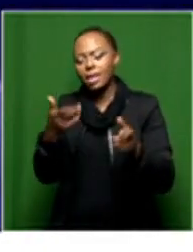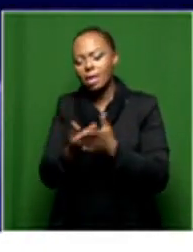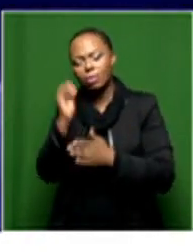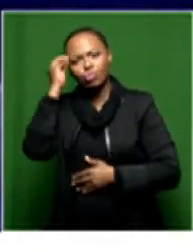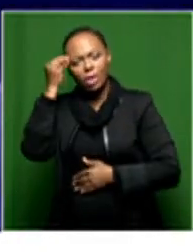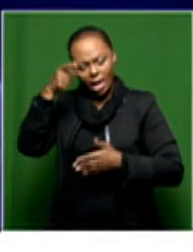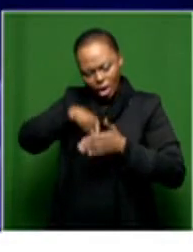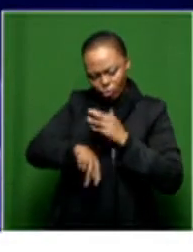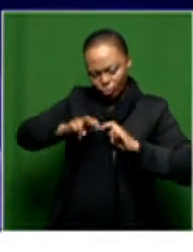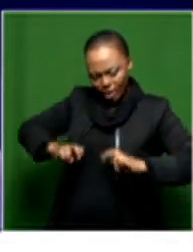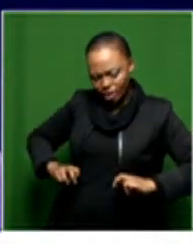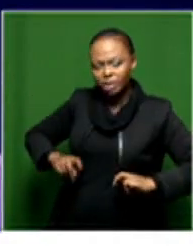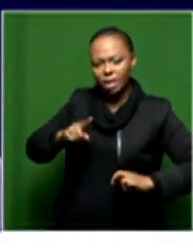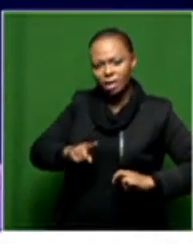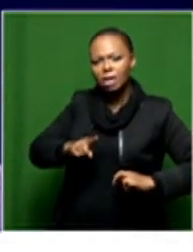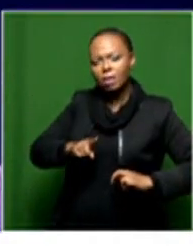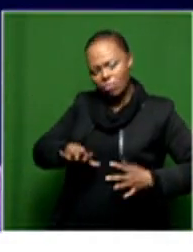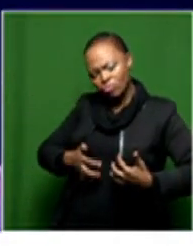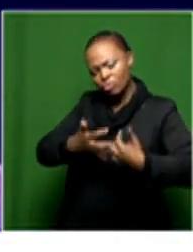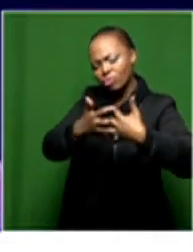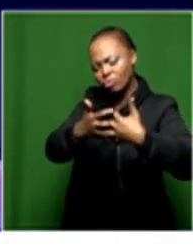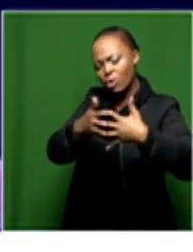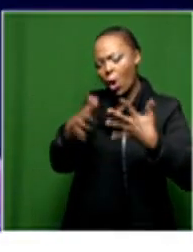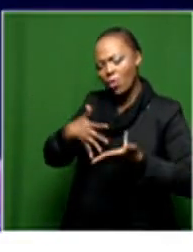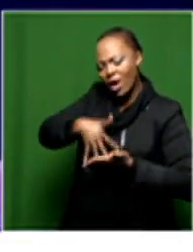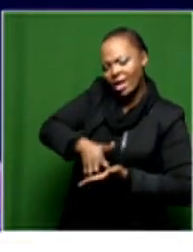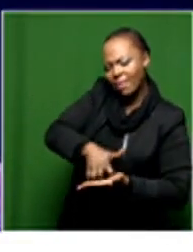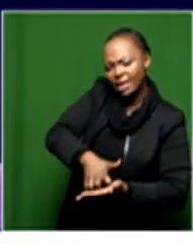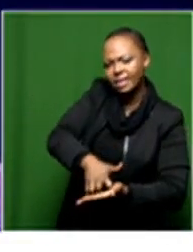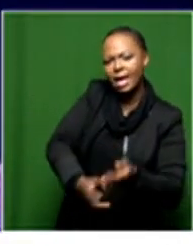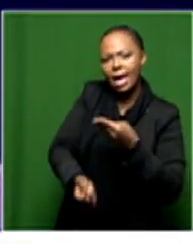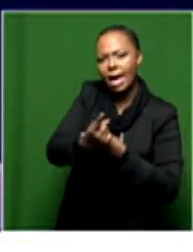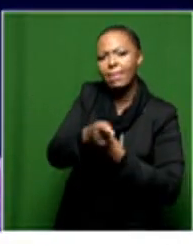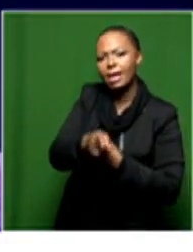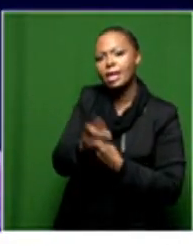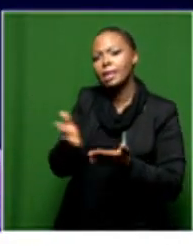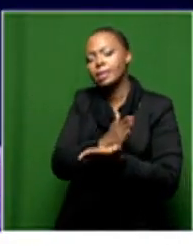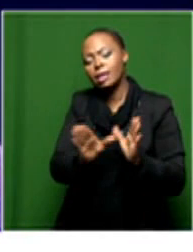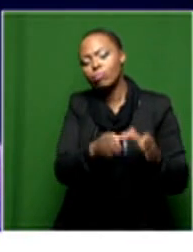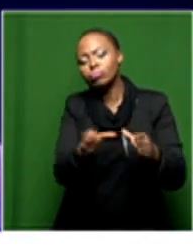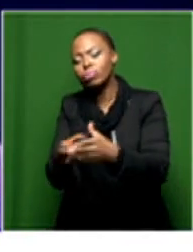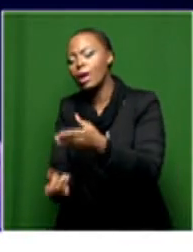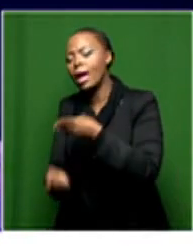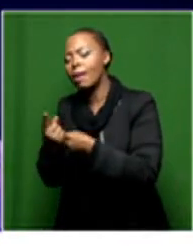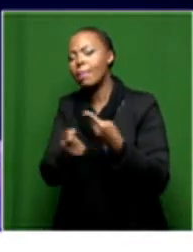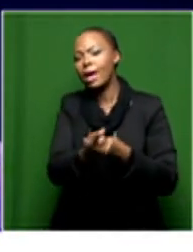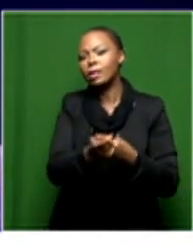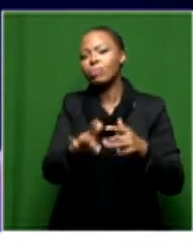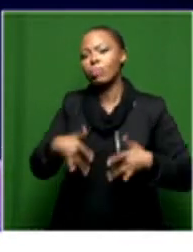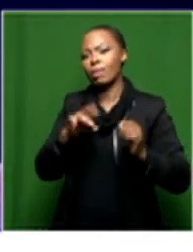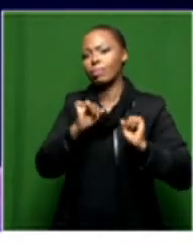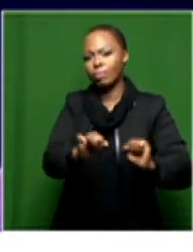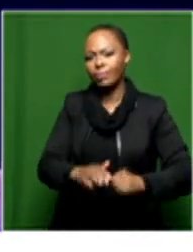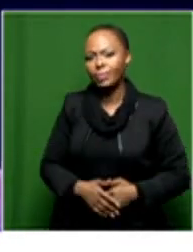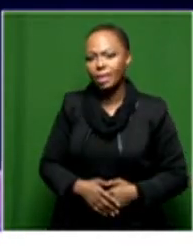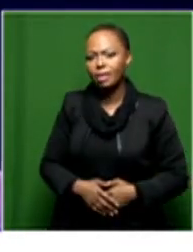reflect on the susceptibility and the vulnerability that some bodies, you know, find themselves in. What is the significance of this title?